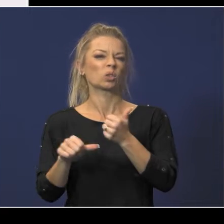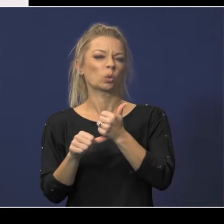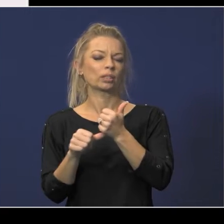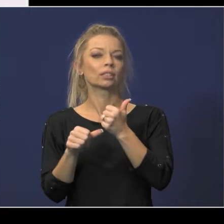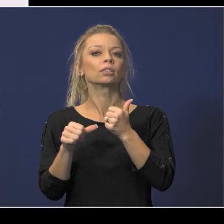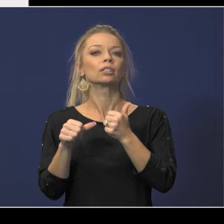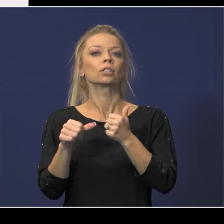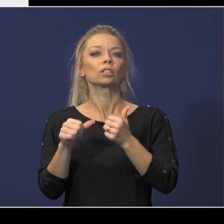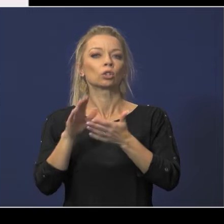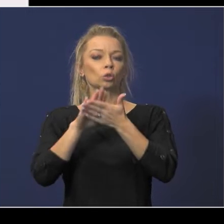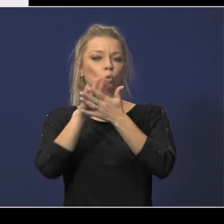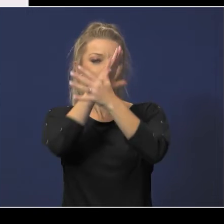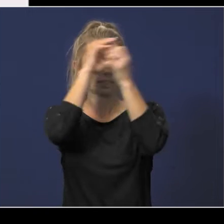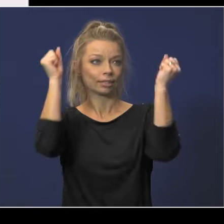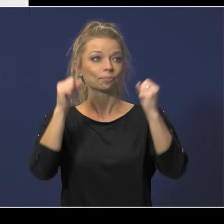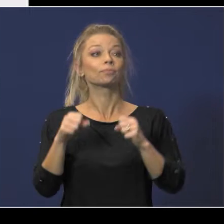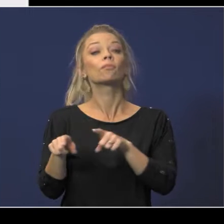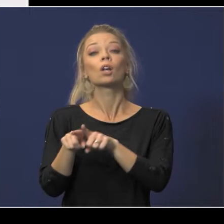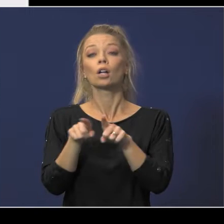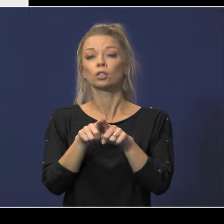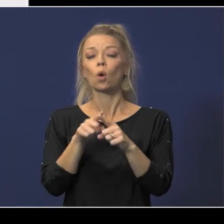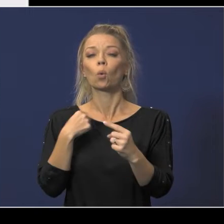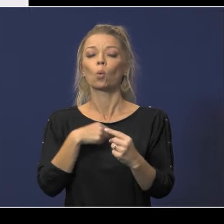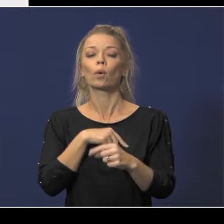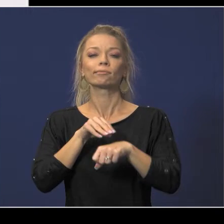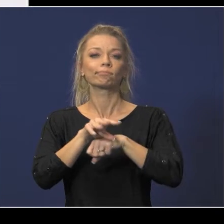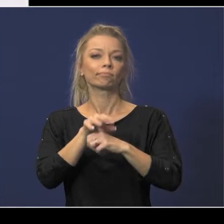to this list we consult with passa for this proposal